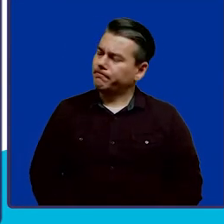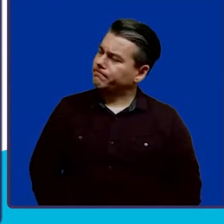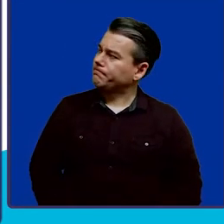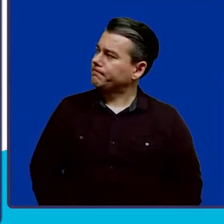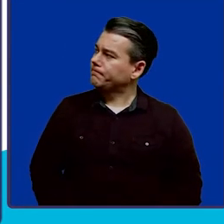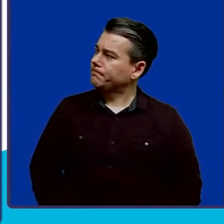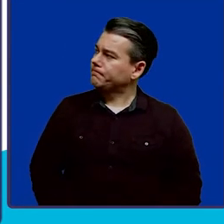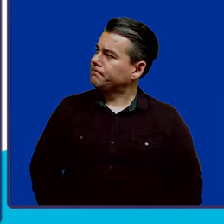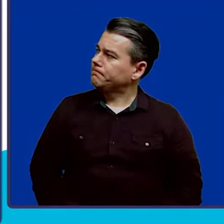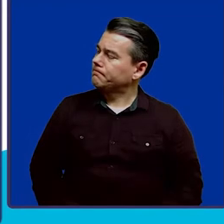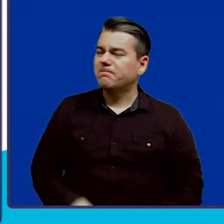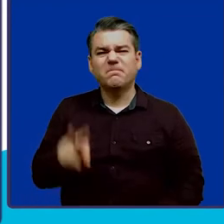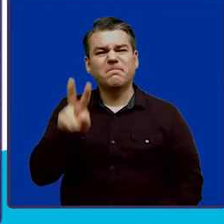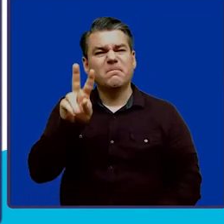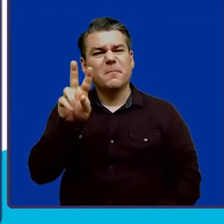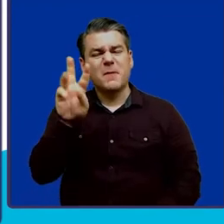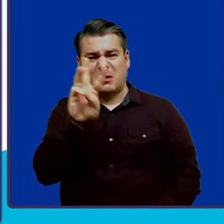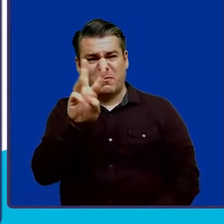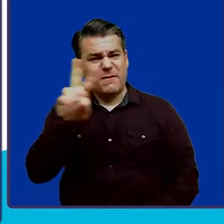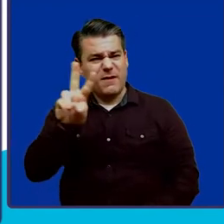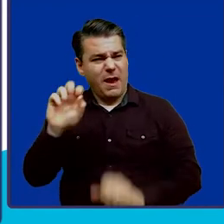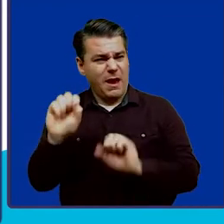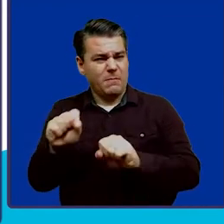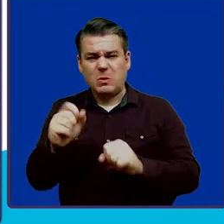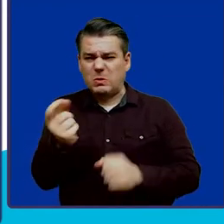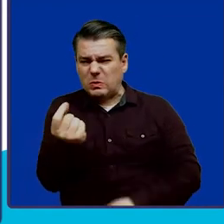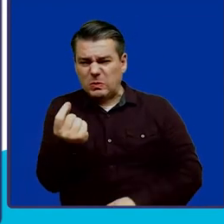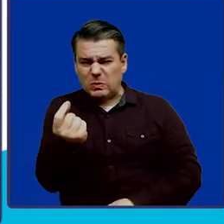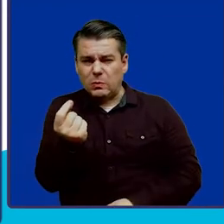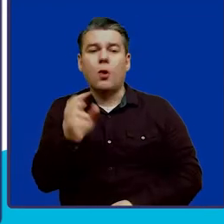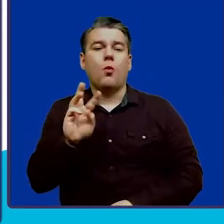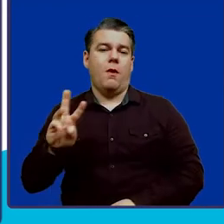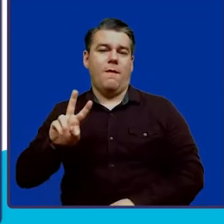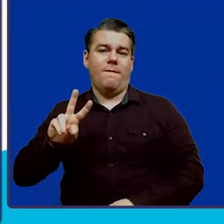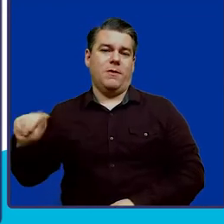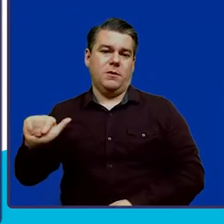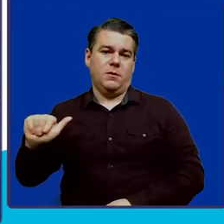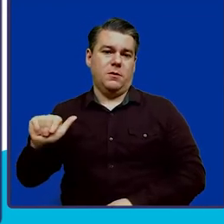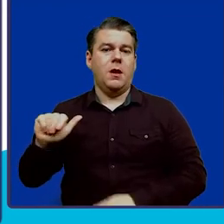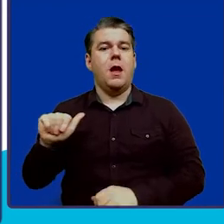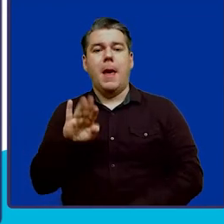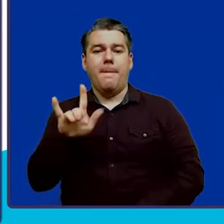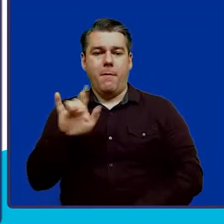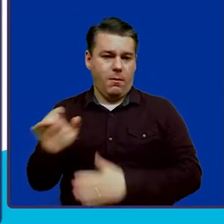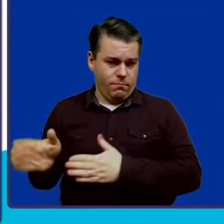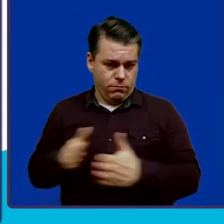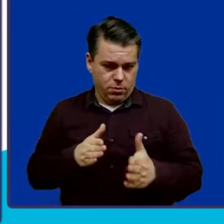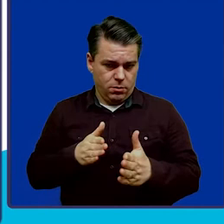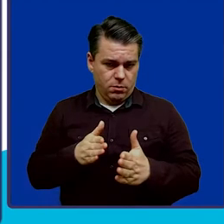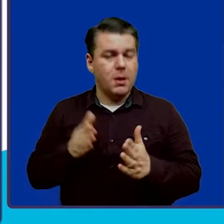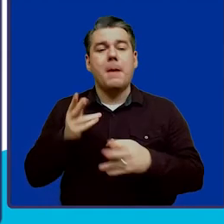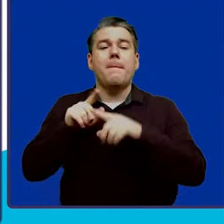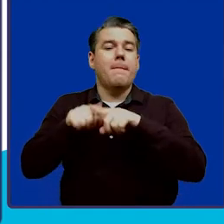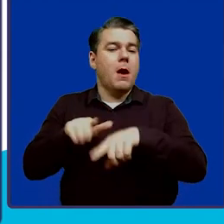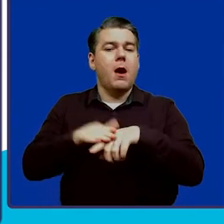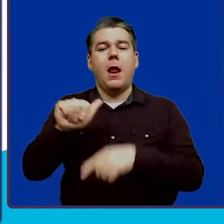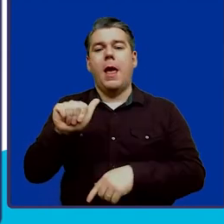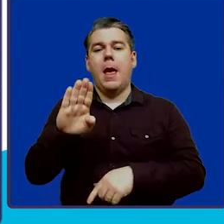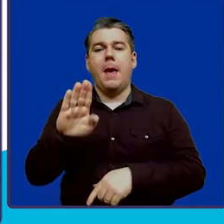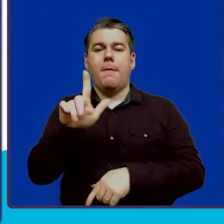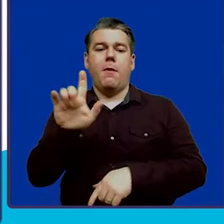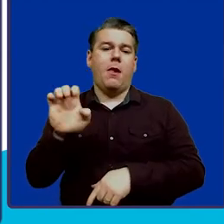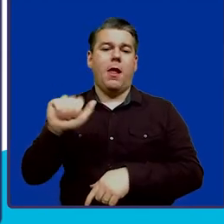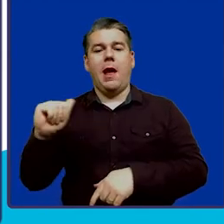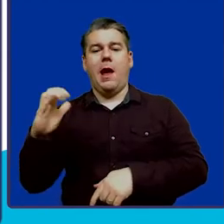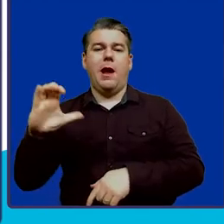WVABL? It is West Virginia's ABLE plan and is based on federal legislation called the ABLE Act that was